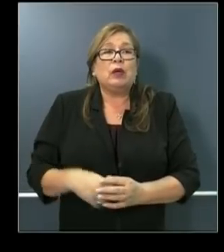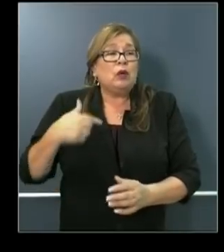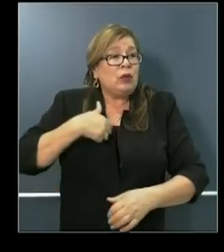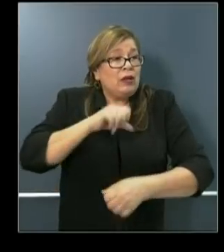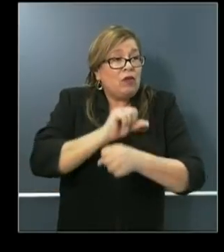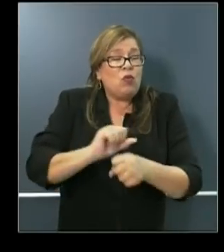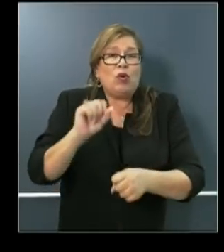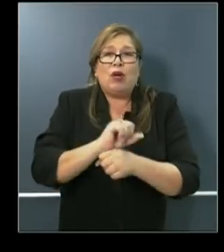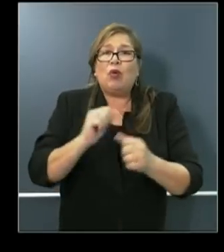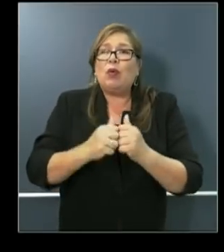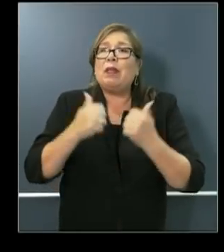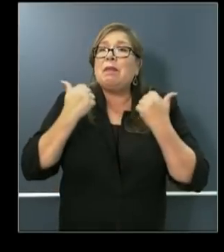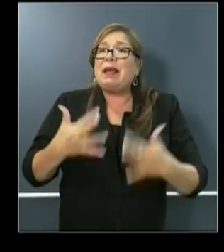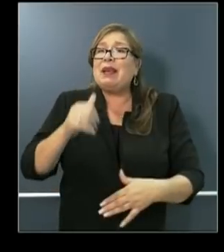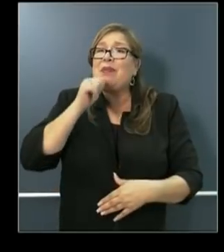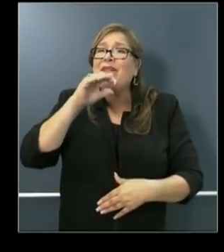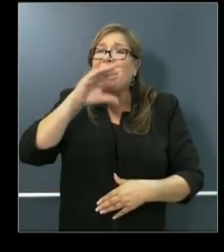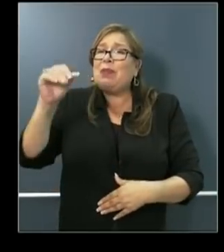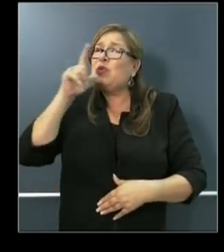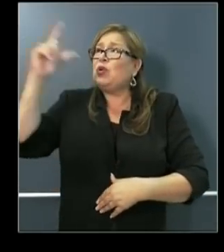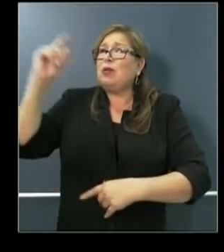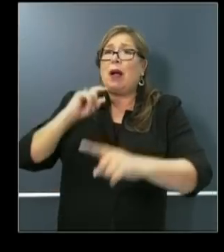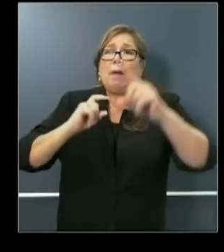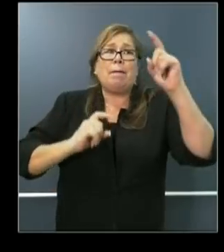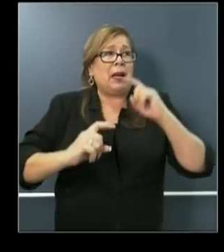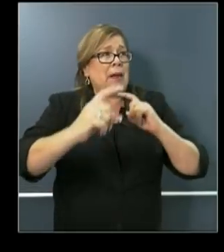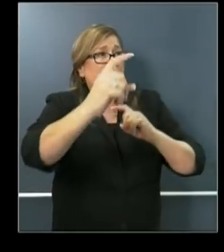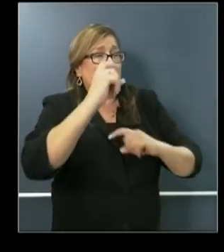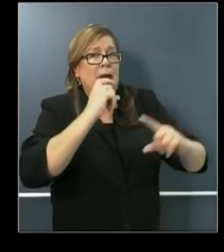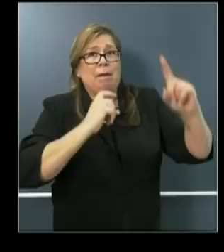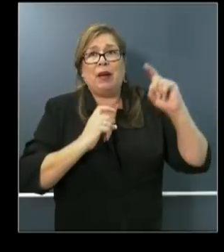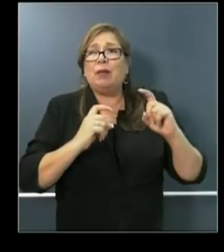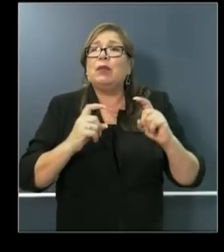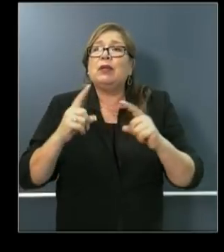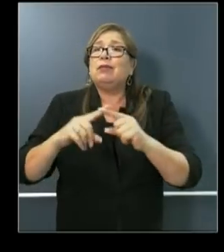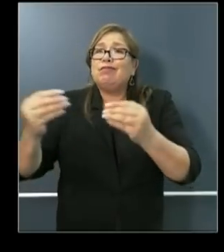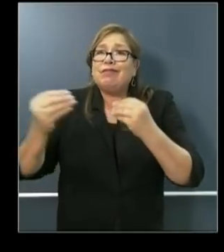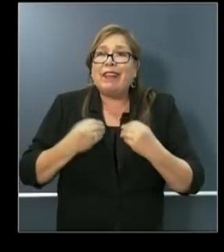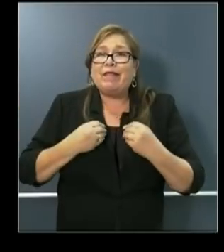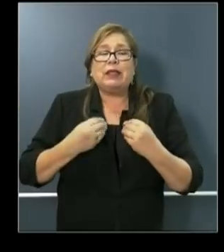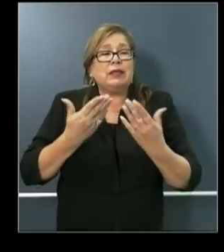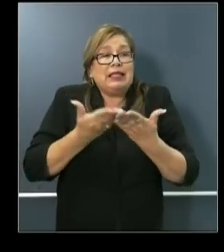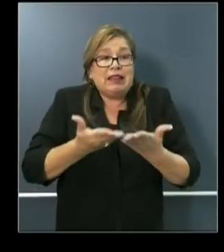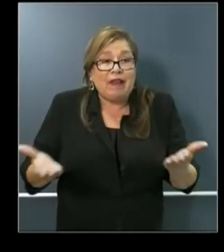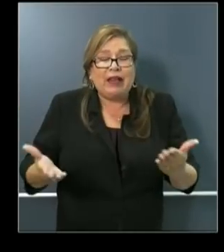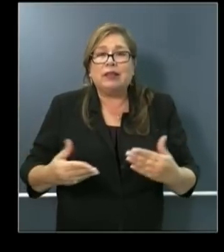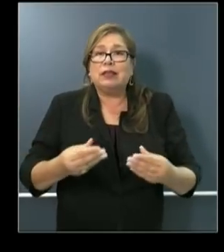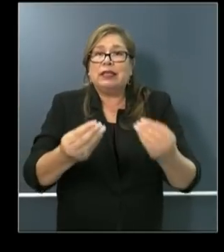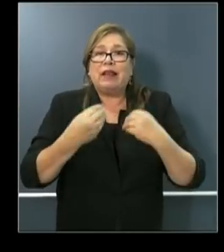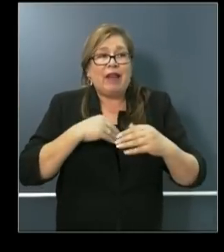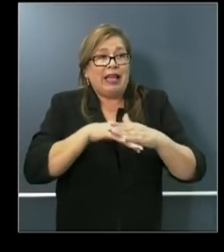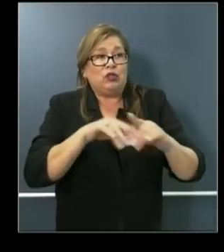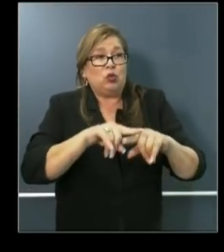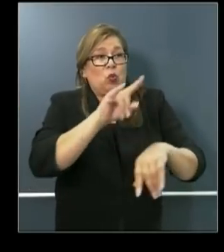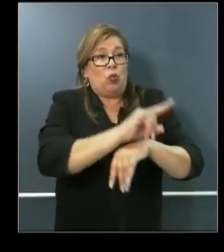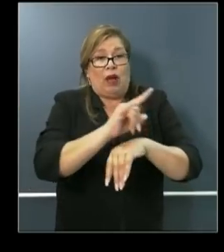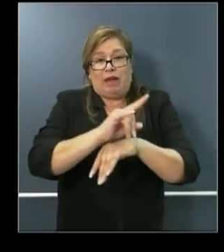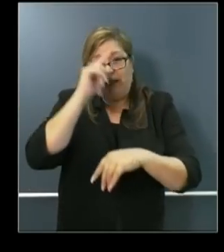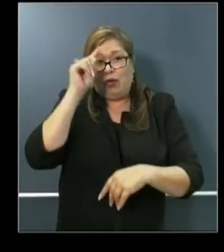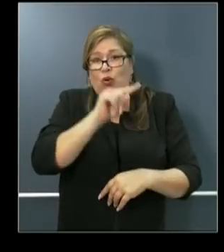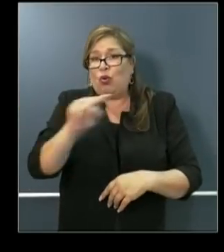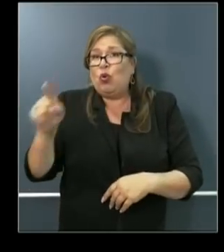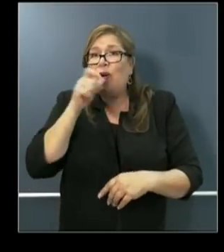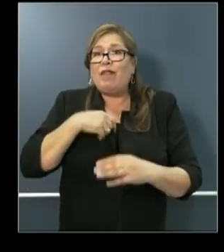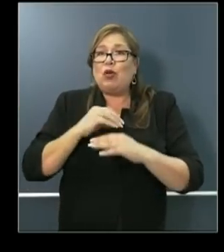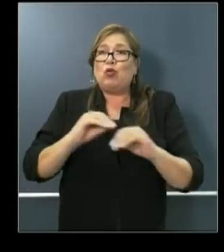philanthropic leaders to make sure that we can provide devices and access to Wi-Fi for many of our students who don't have